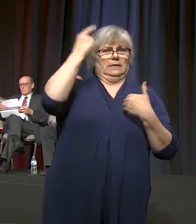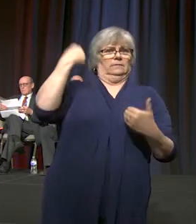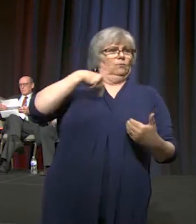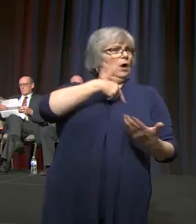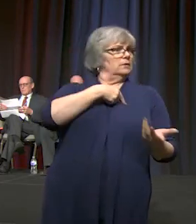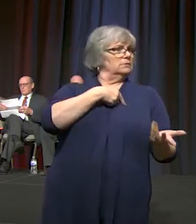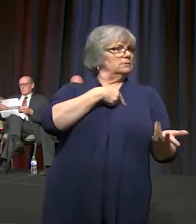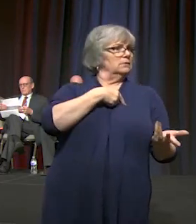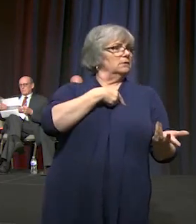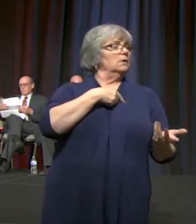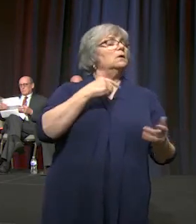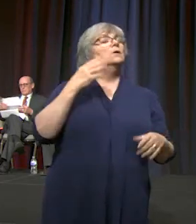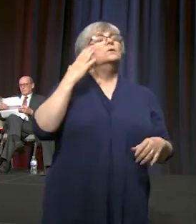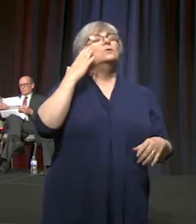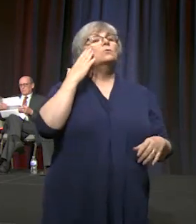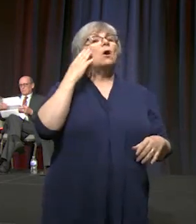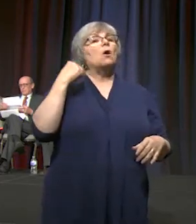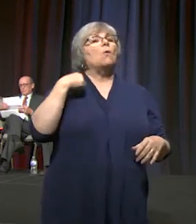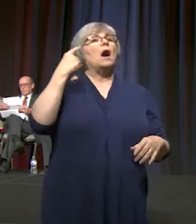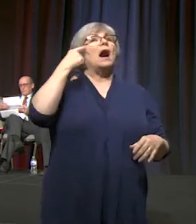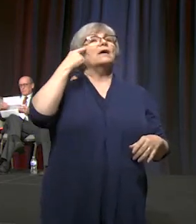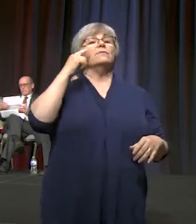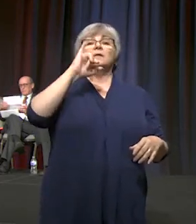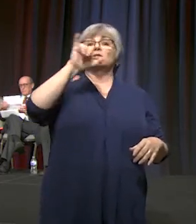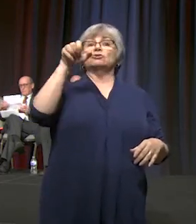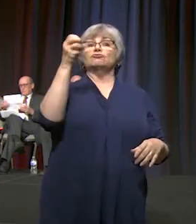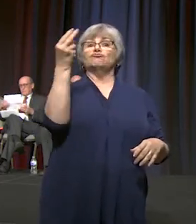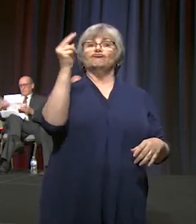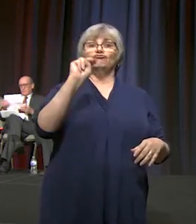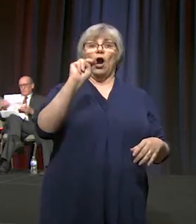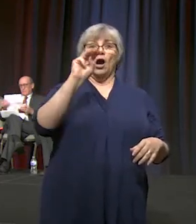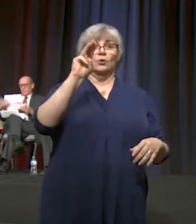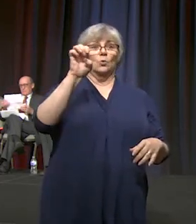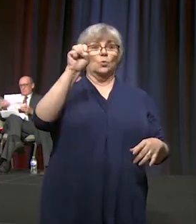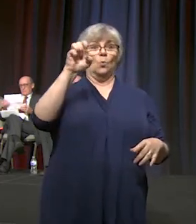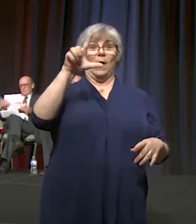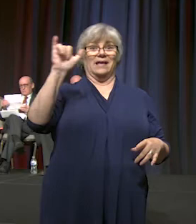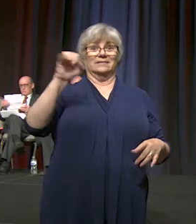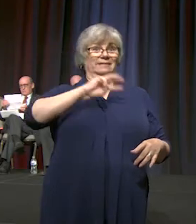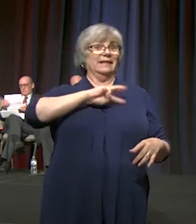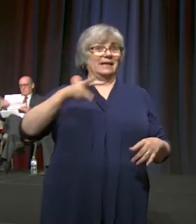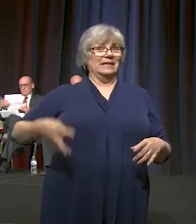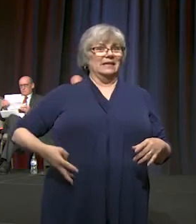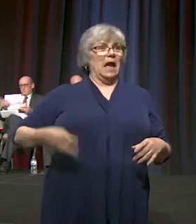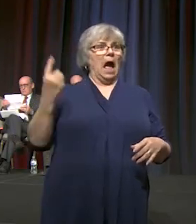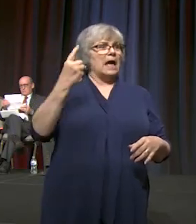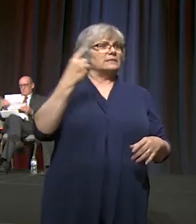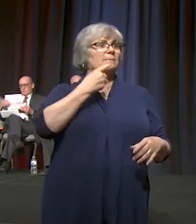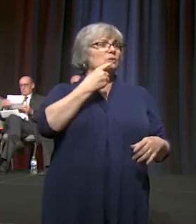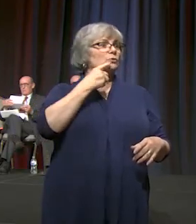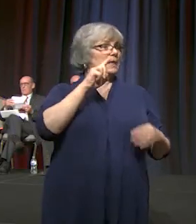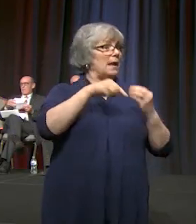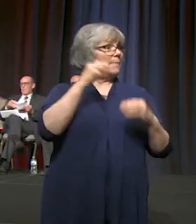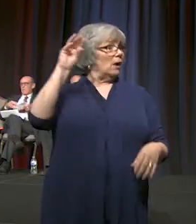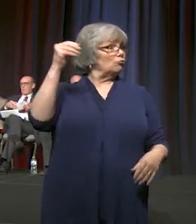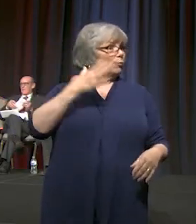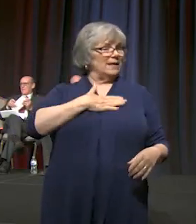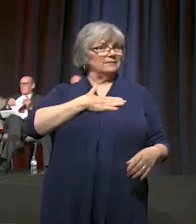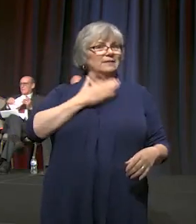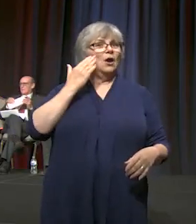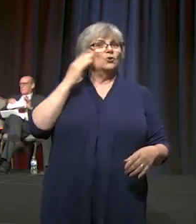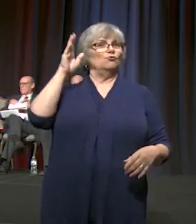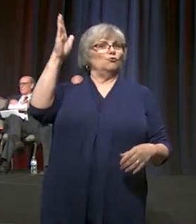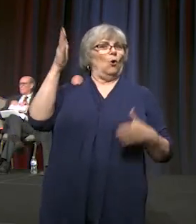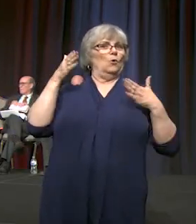You know, I think John Wesley had something to say about grace. We all know of his means of